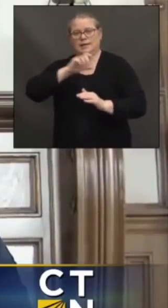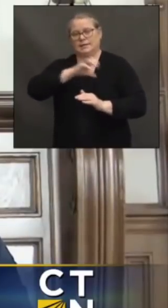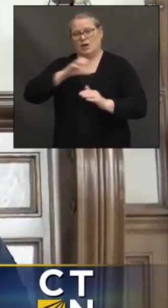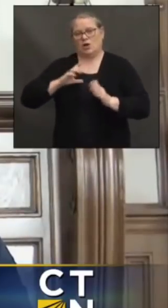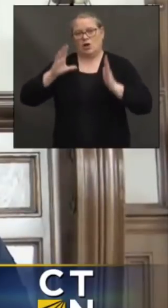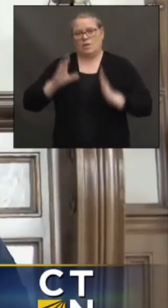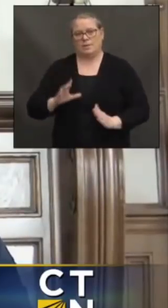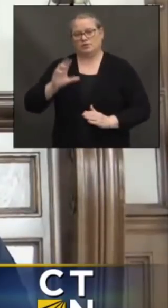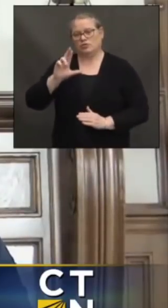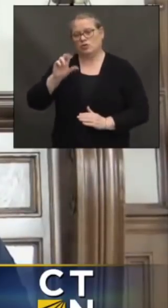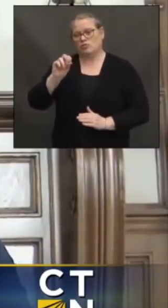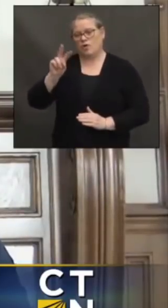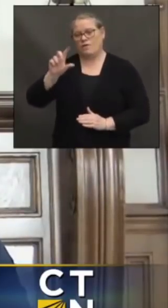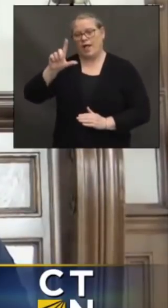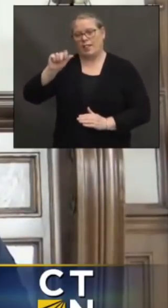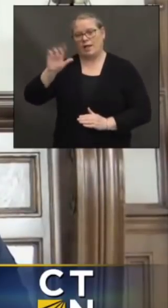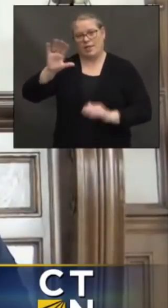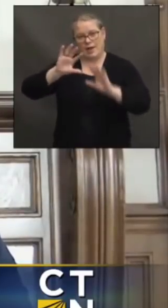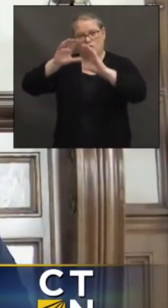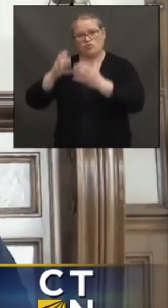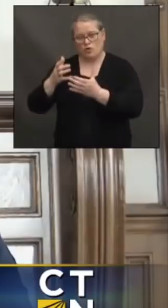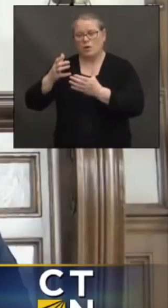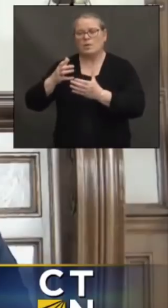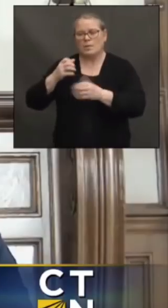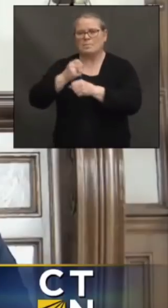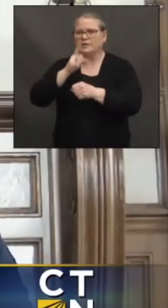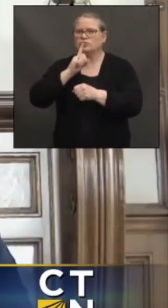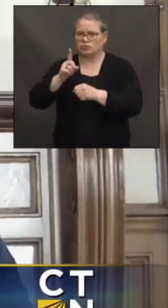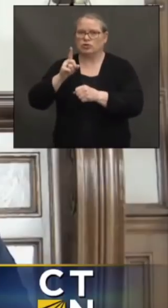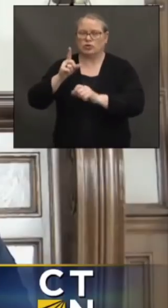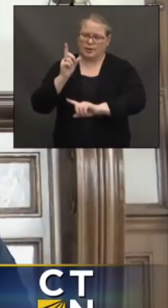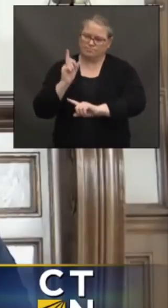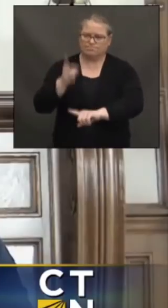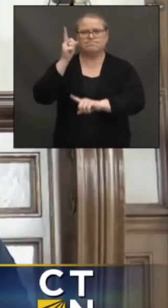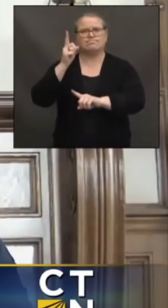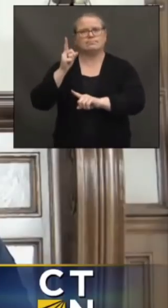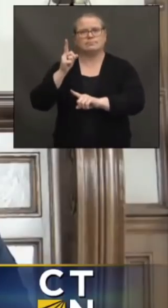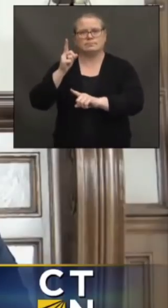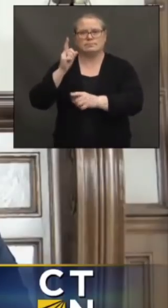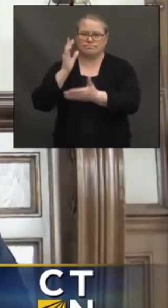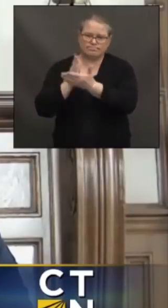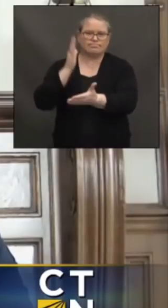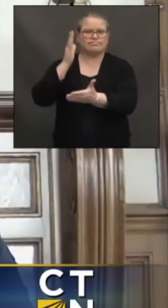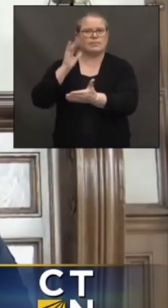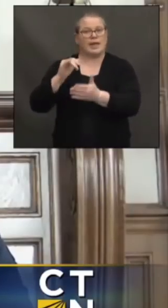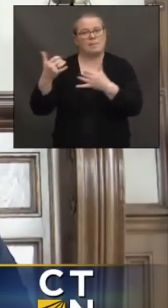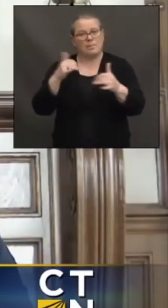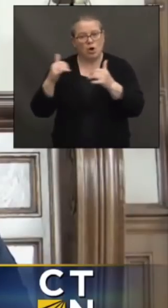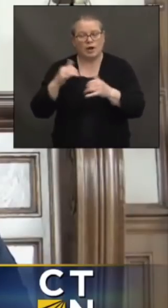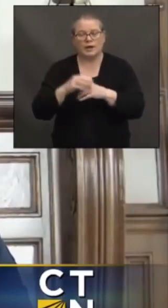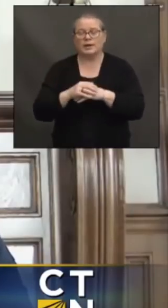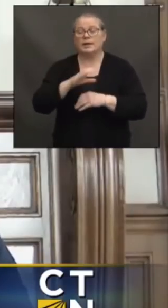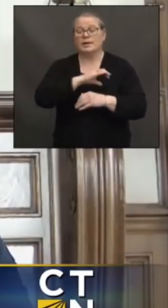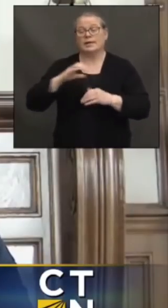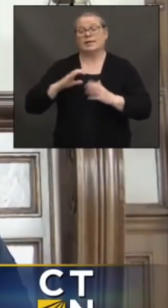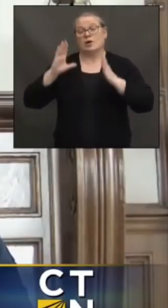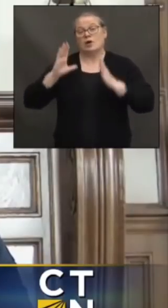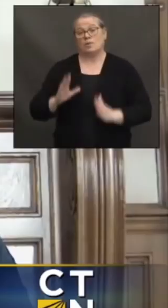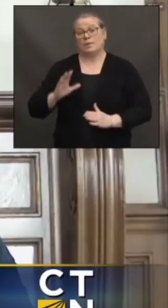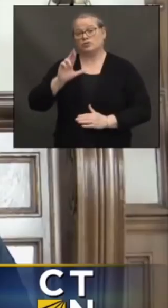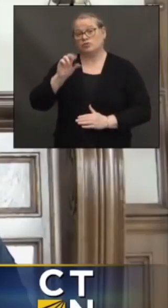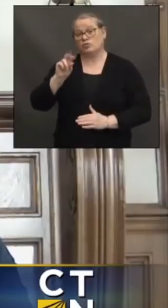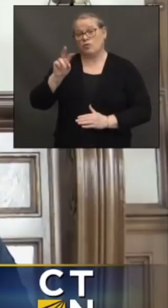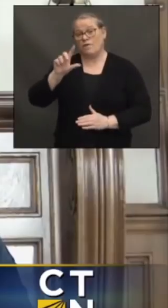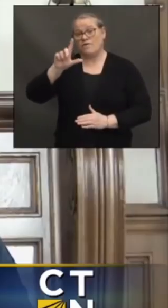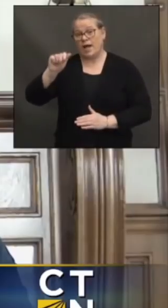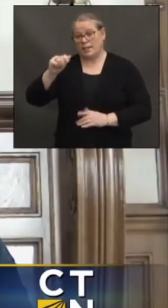job of making sure to crack down on it. They are, the one thing Commissioner Rivella said that we do have individuals as part of our state police force